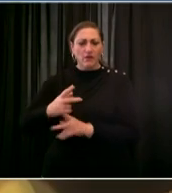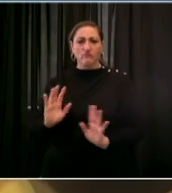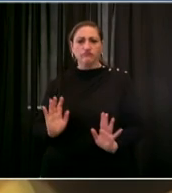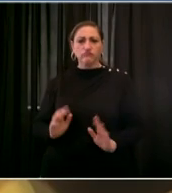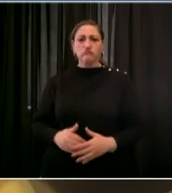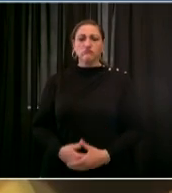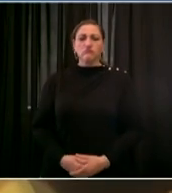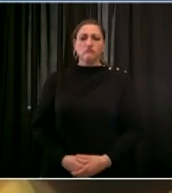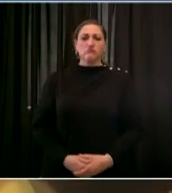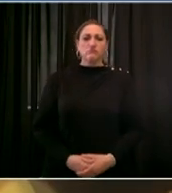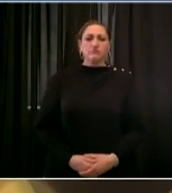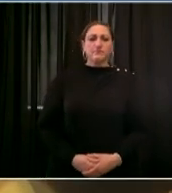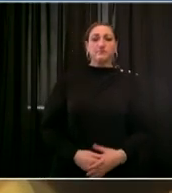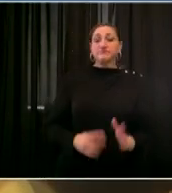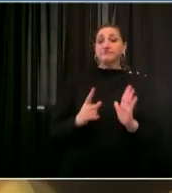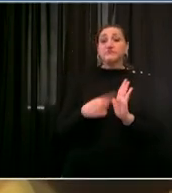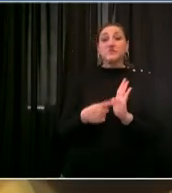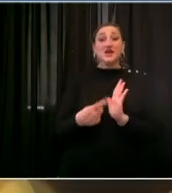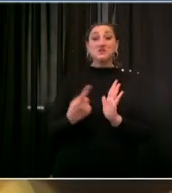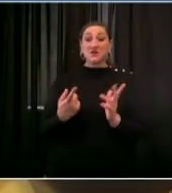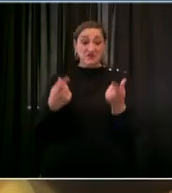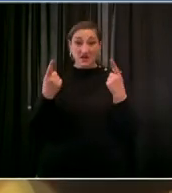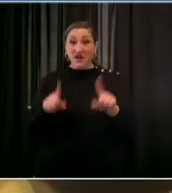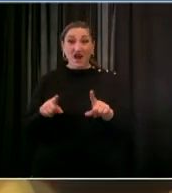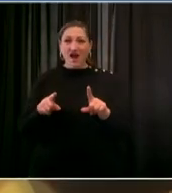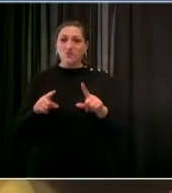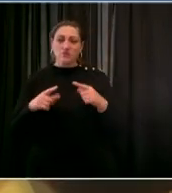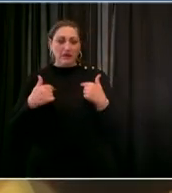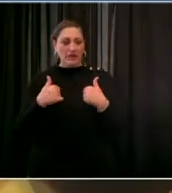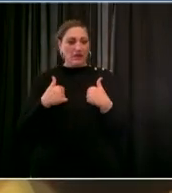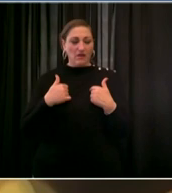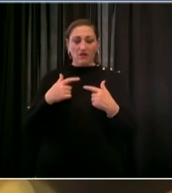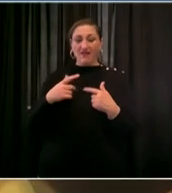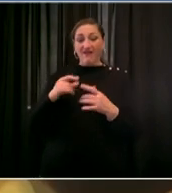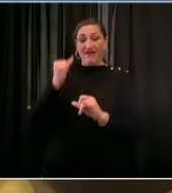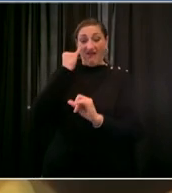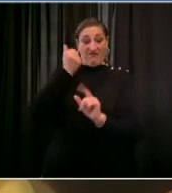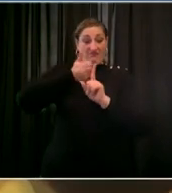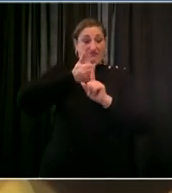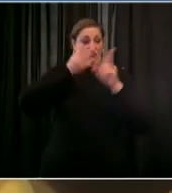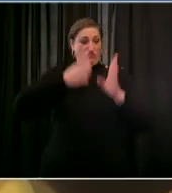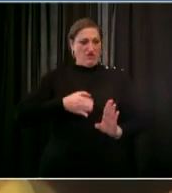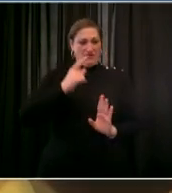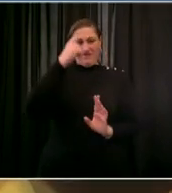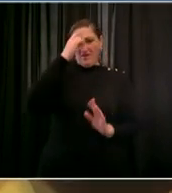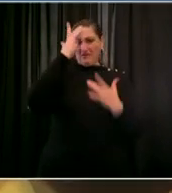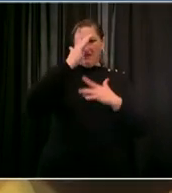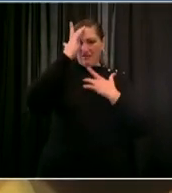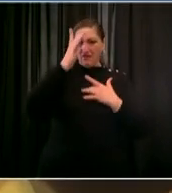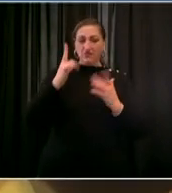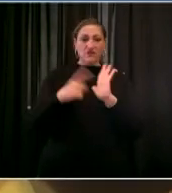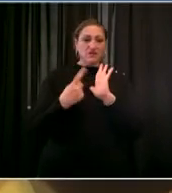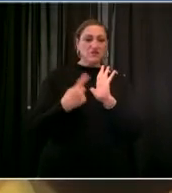too often they're caught up in this cycle of violence sometimes as perpetrators